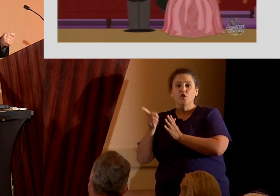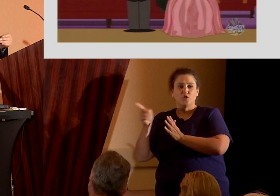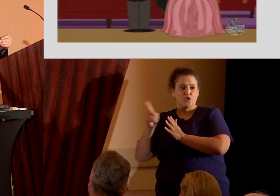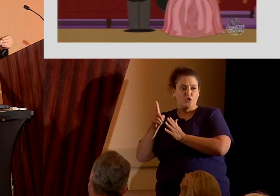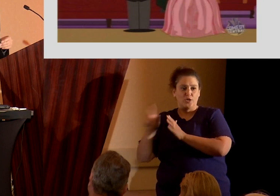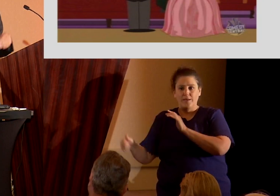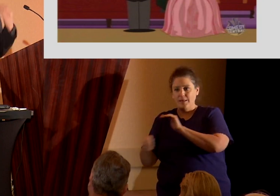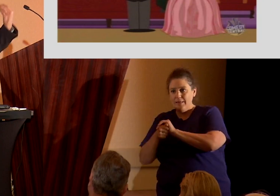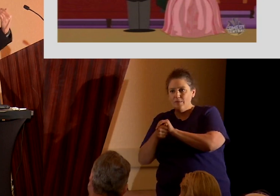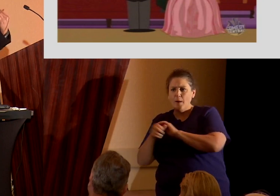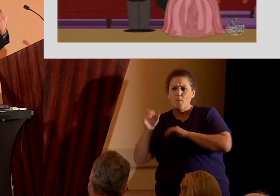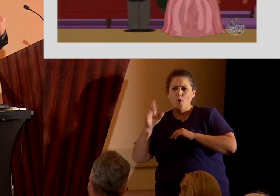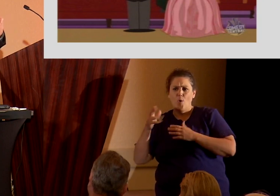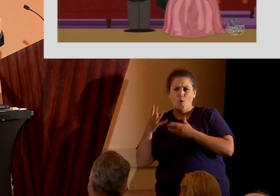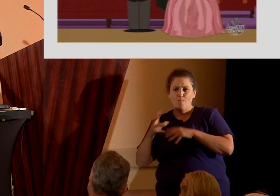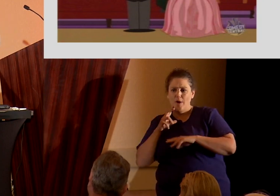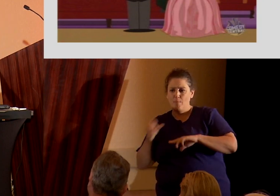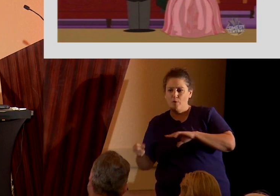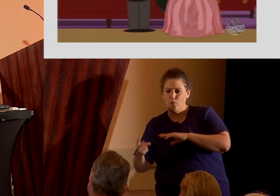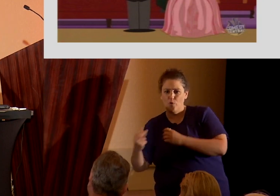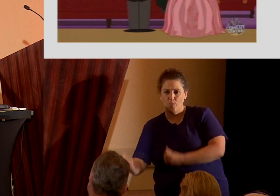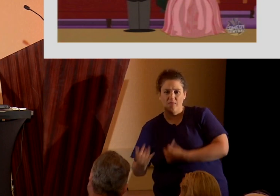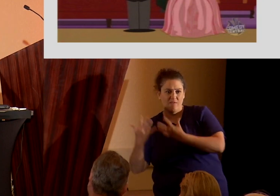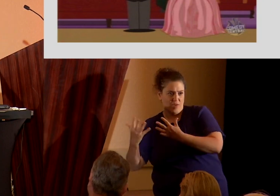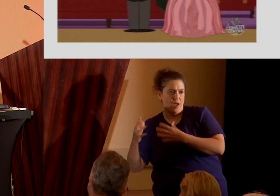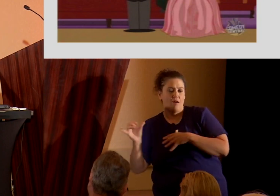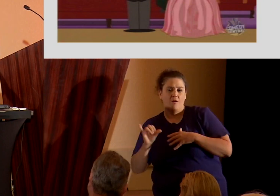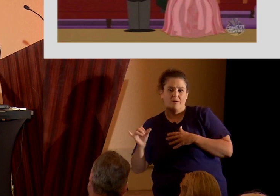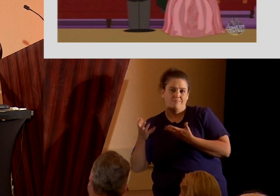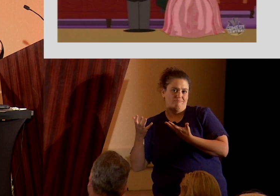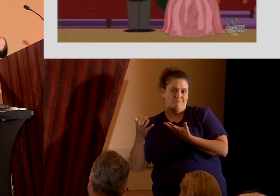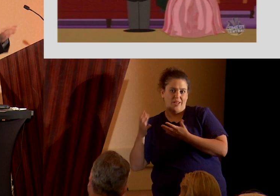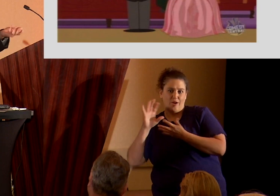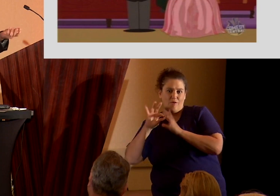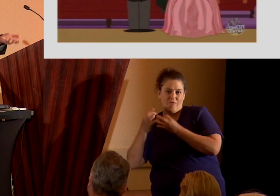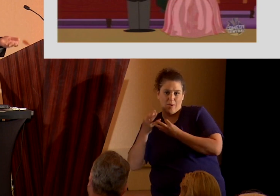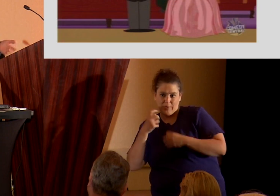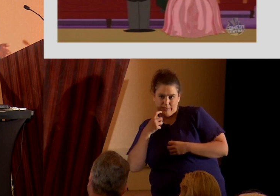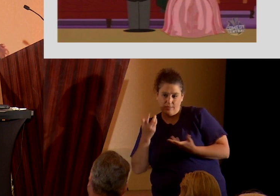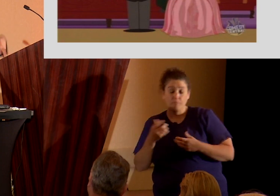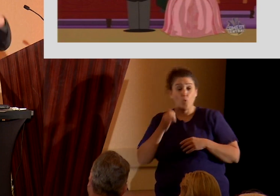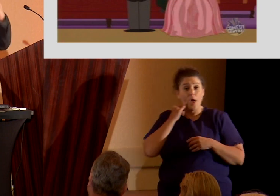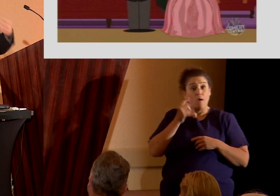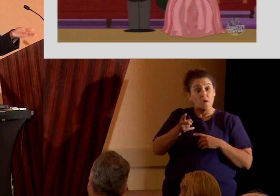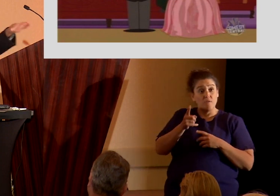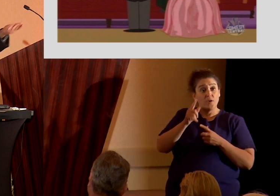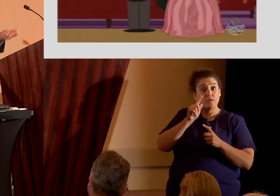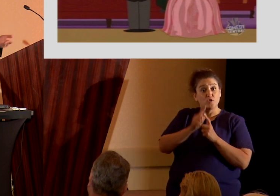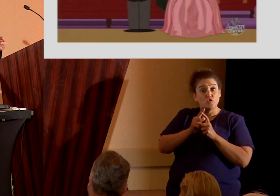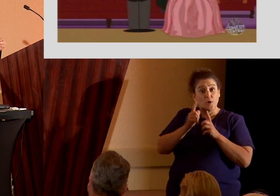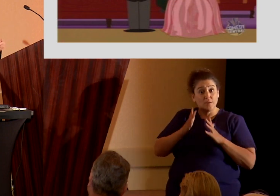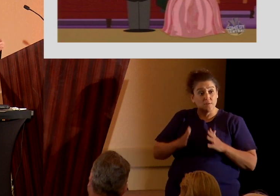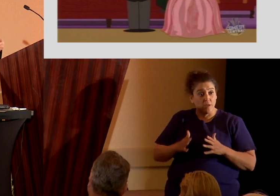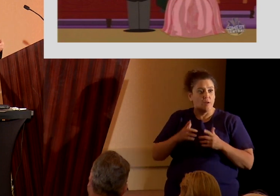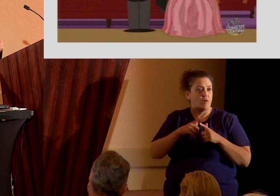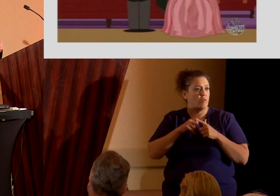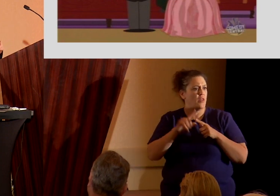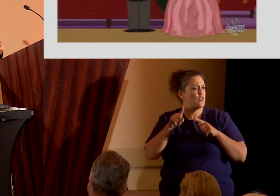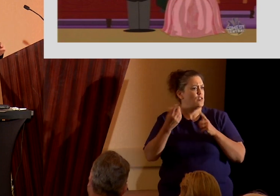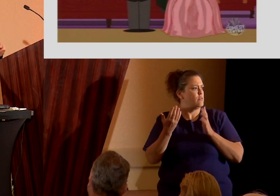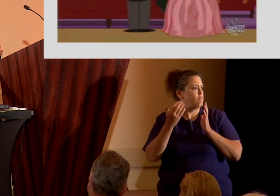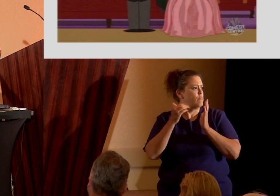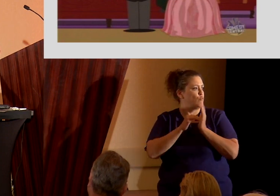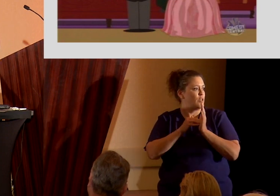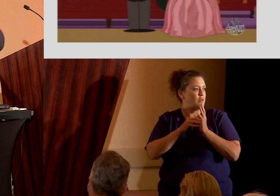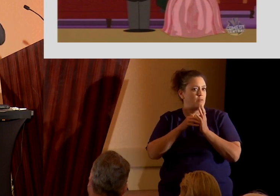or possibly threw them in the fireplace, as her family said, and said, well, if he's a translator, just go ahead and retranslate him.